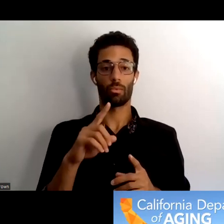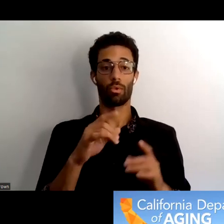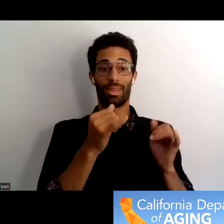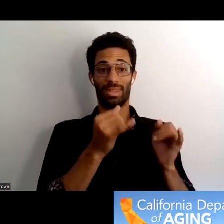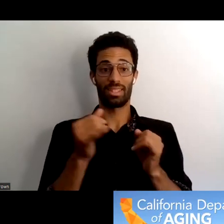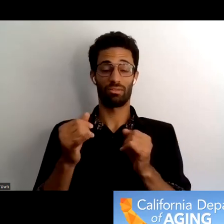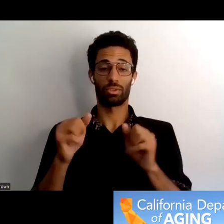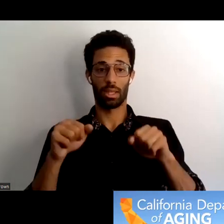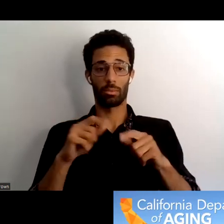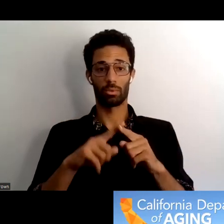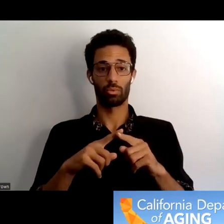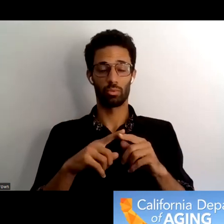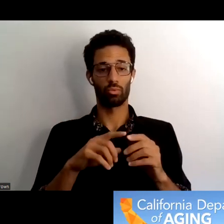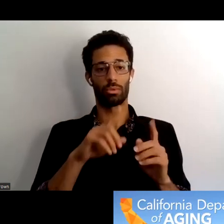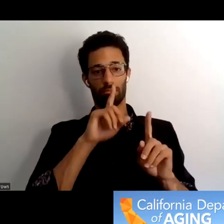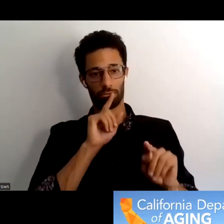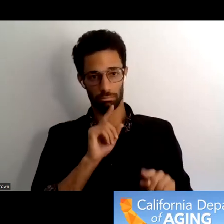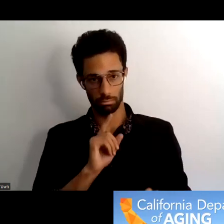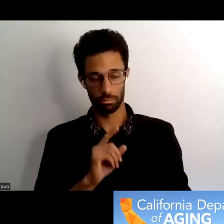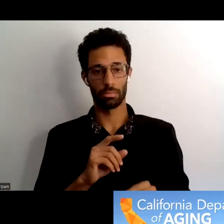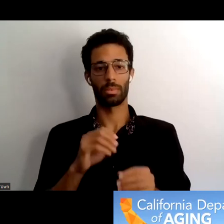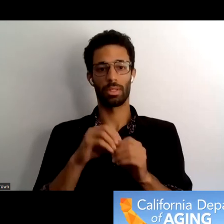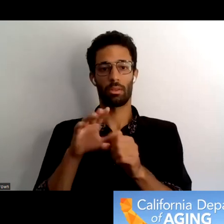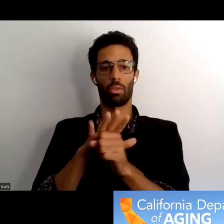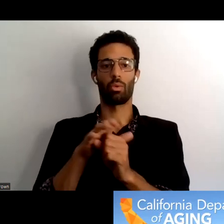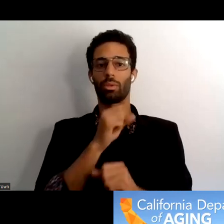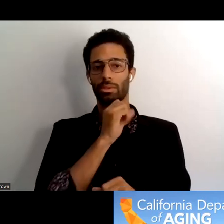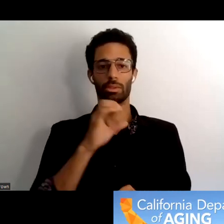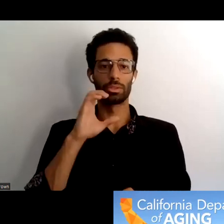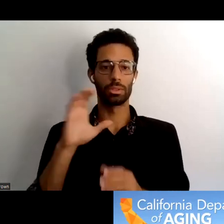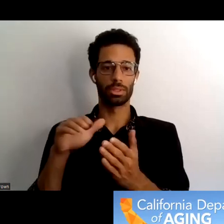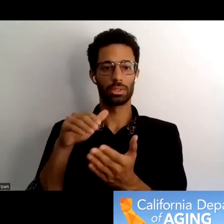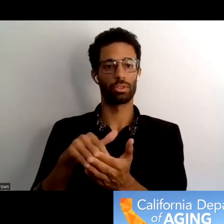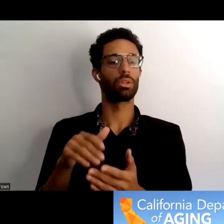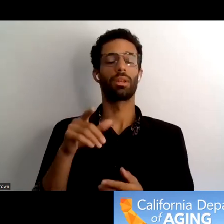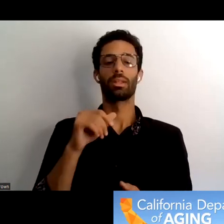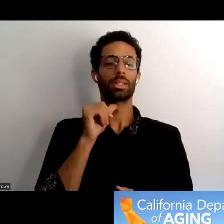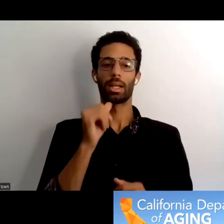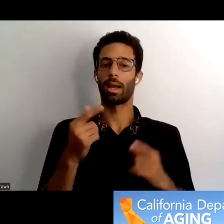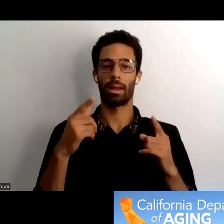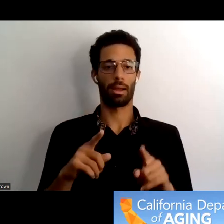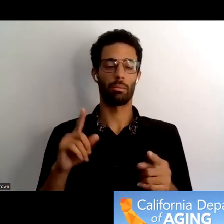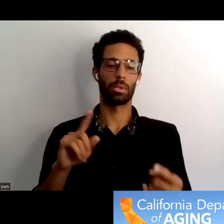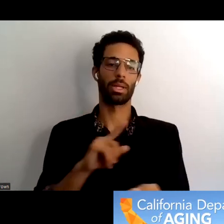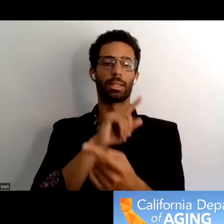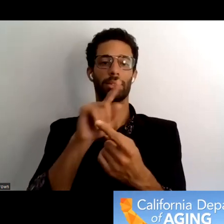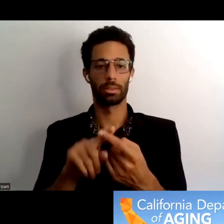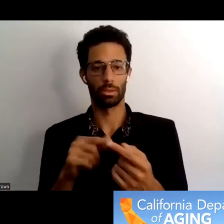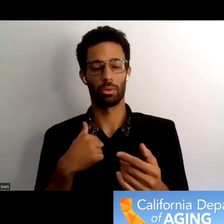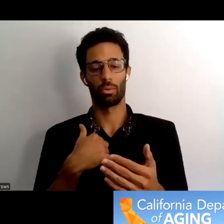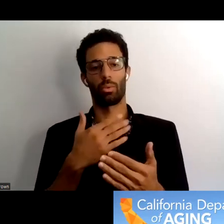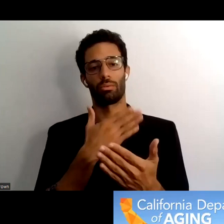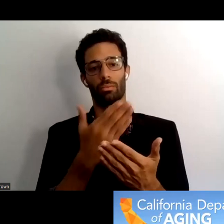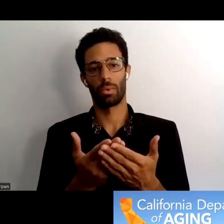able to take the survey to local senior centers and administer that that will not be able to happen until we are at the portion of open